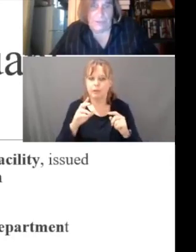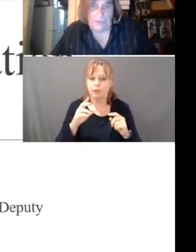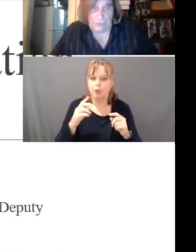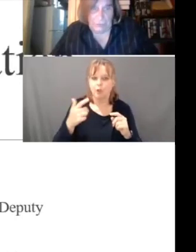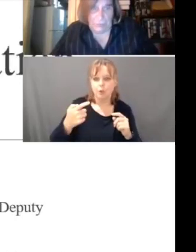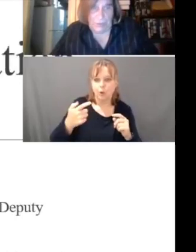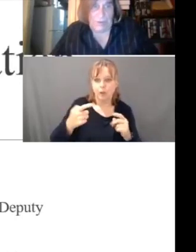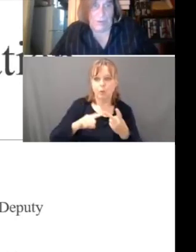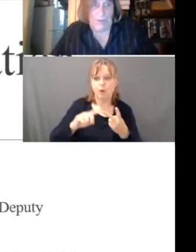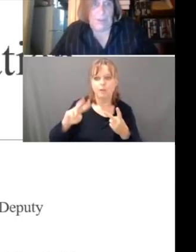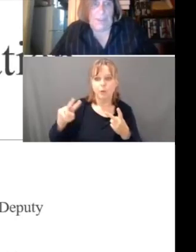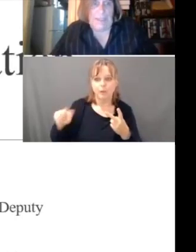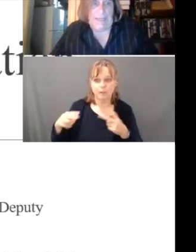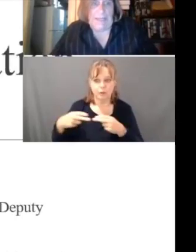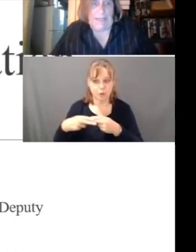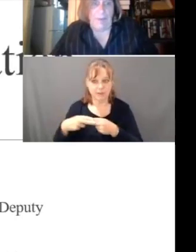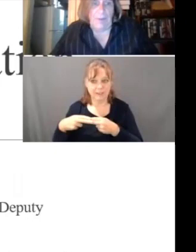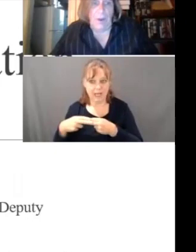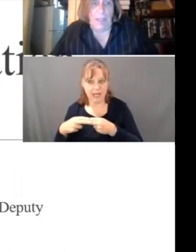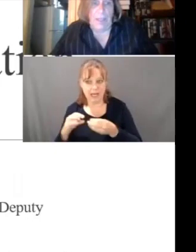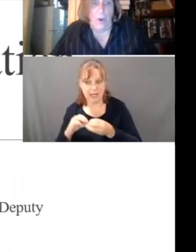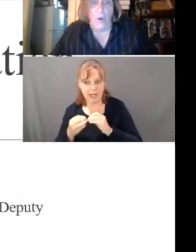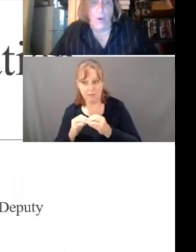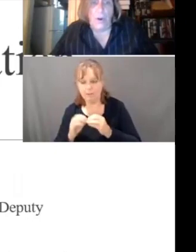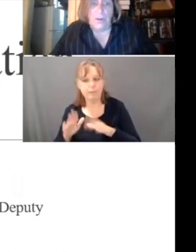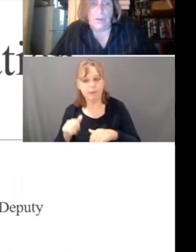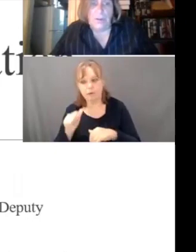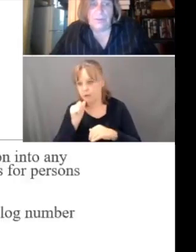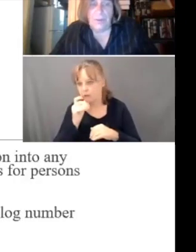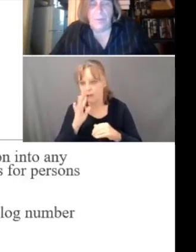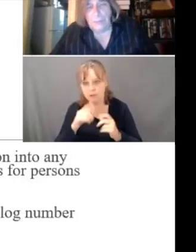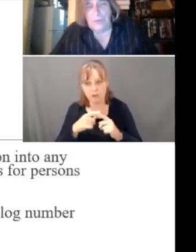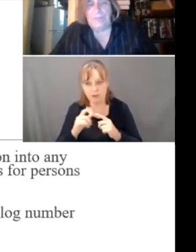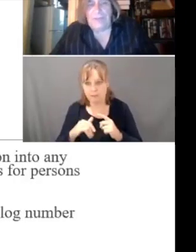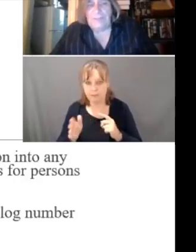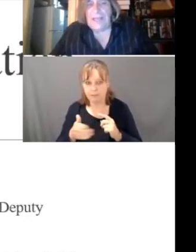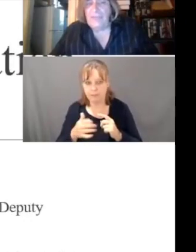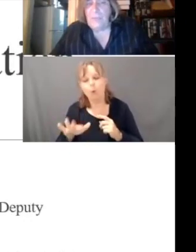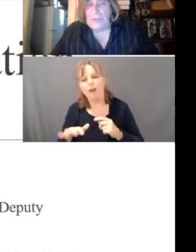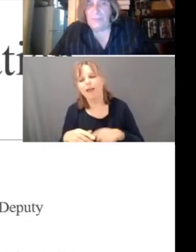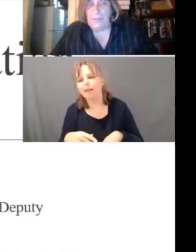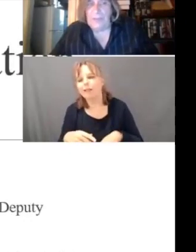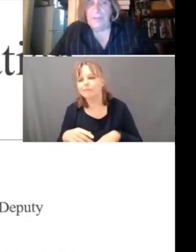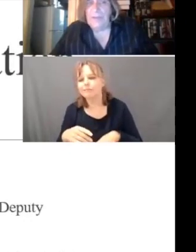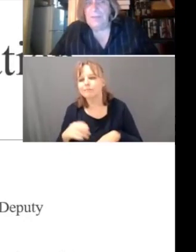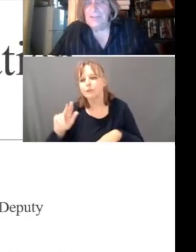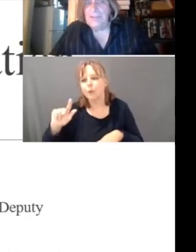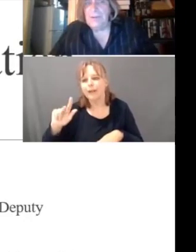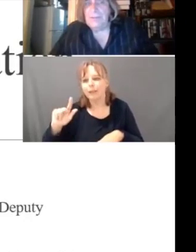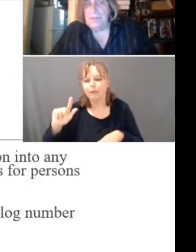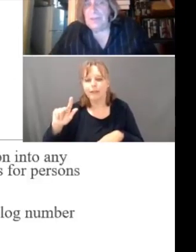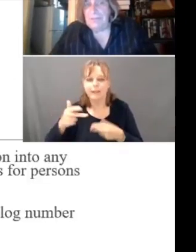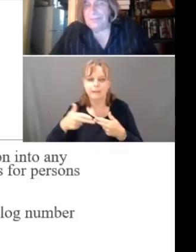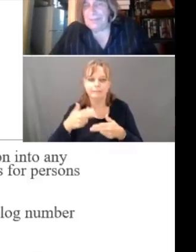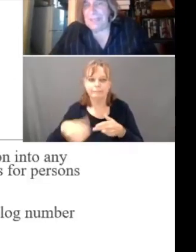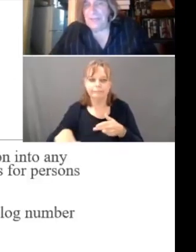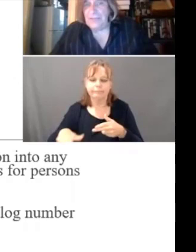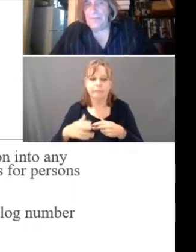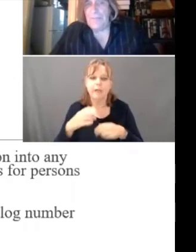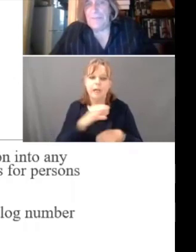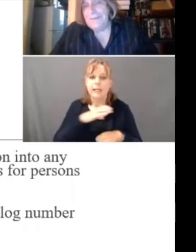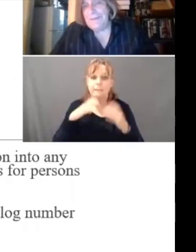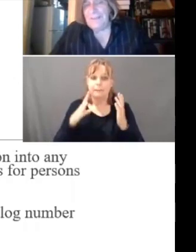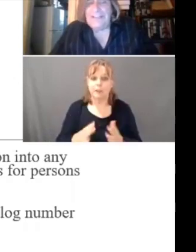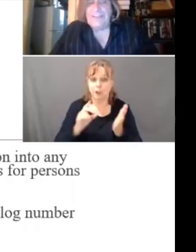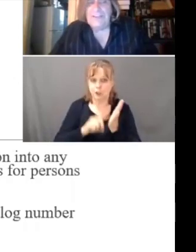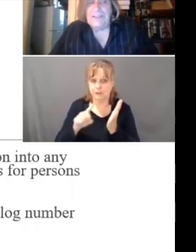22 or, well, briefly slide 23, the commissioner's investigation.